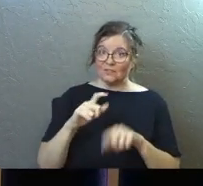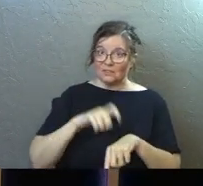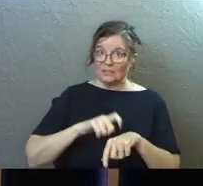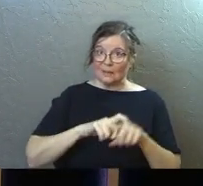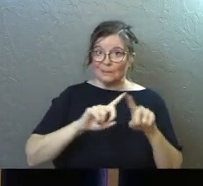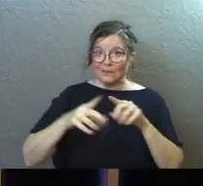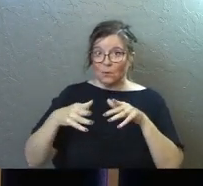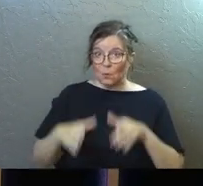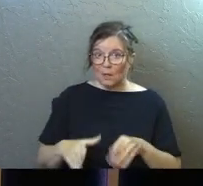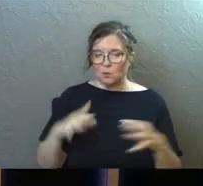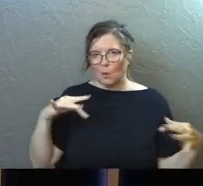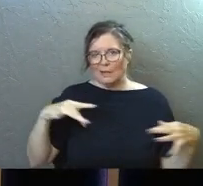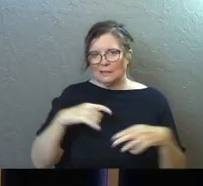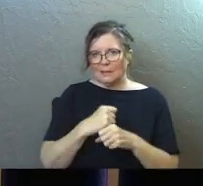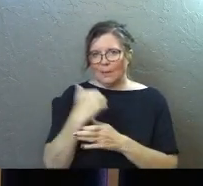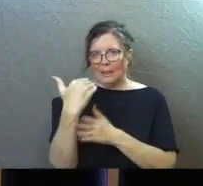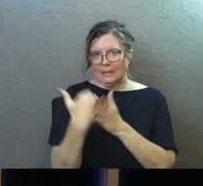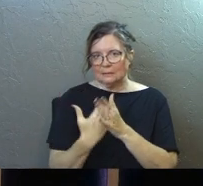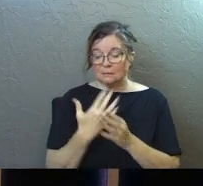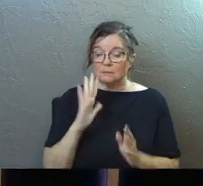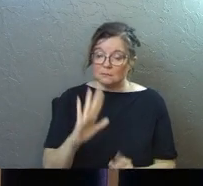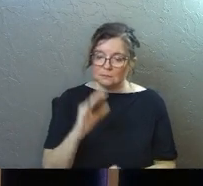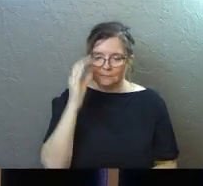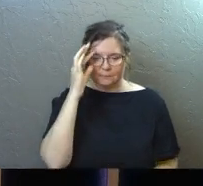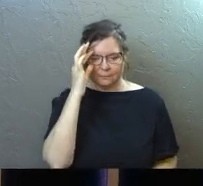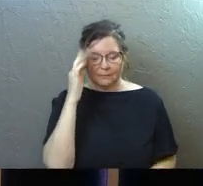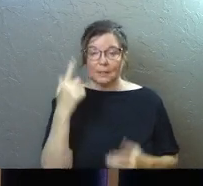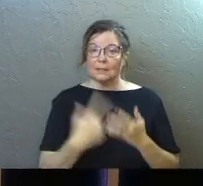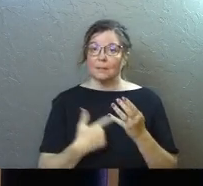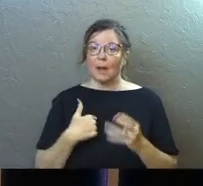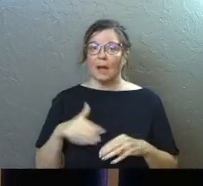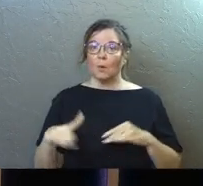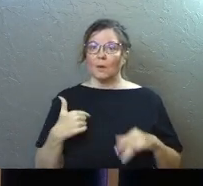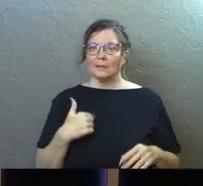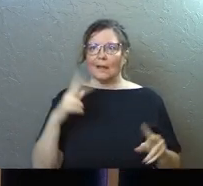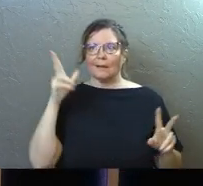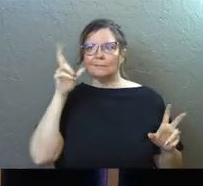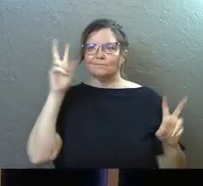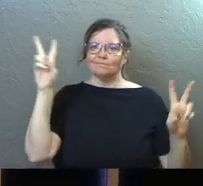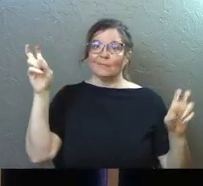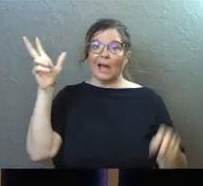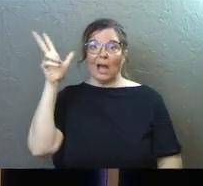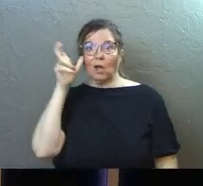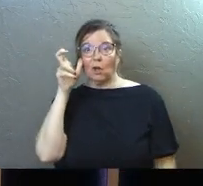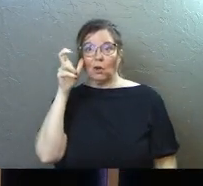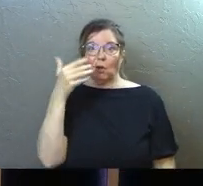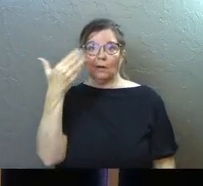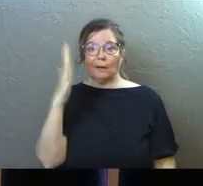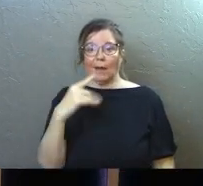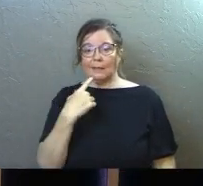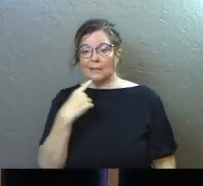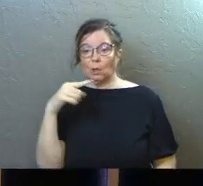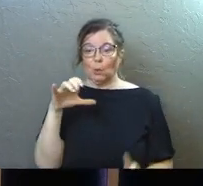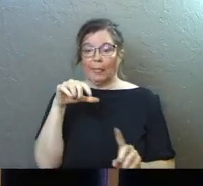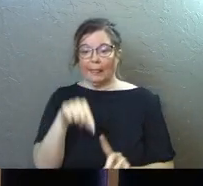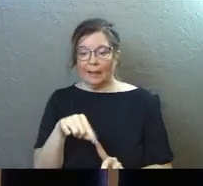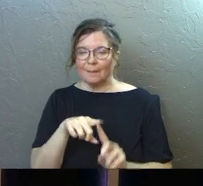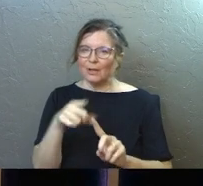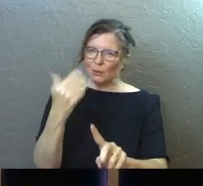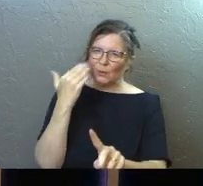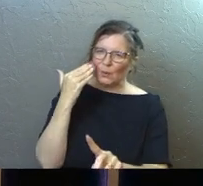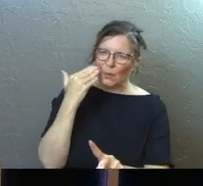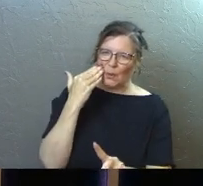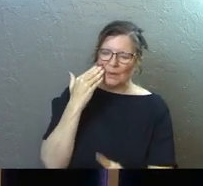into this list, because sometimes I can walk around and say, I heard God say, do a thing, but you